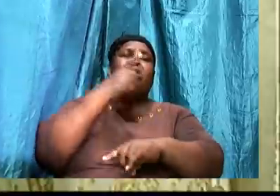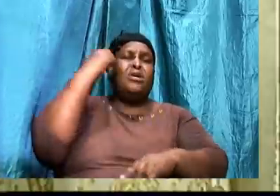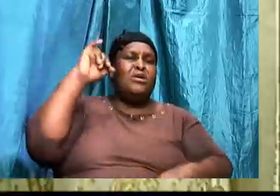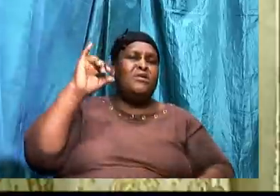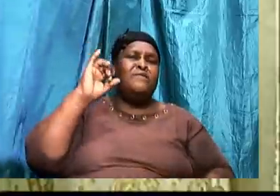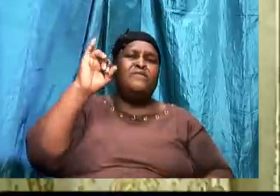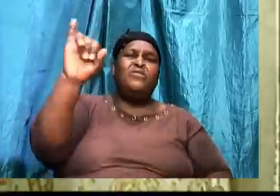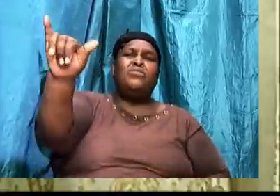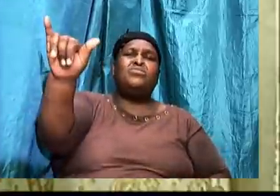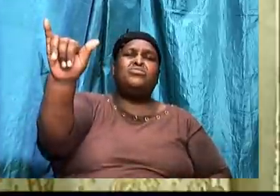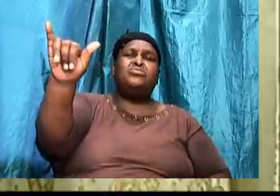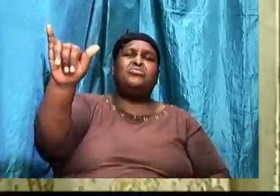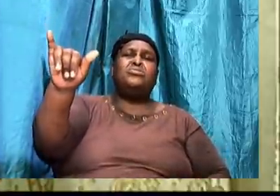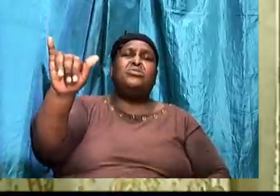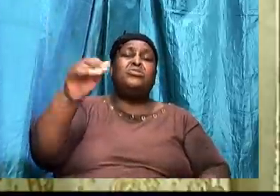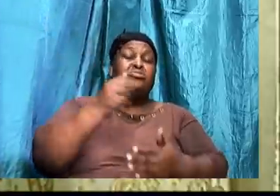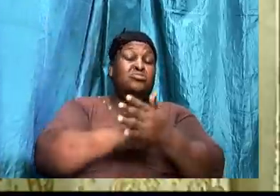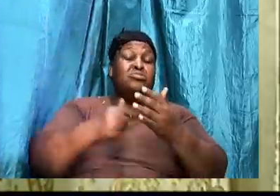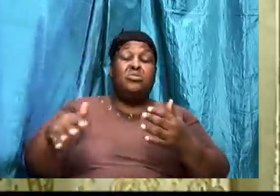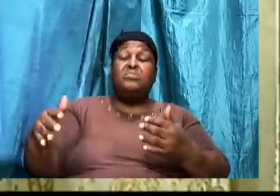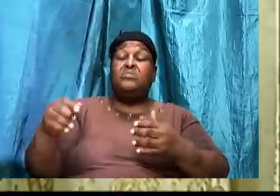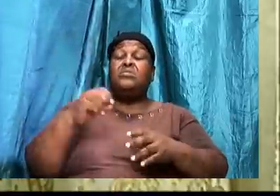in the past. Offended him.